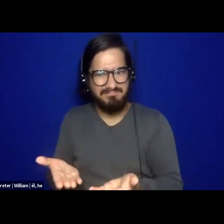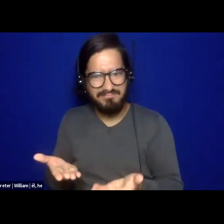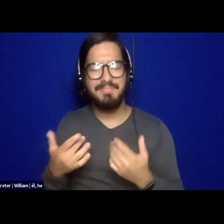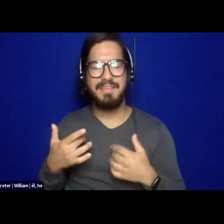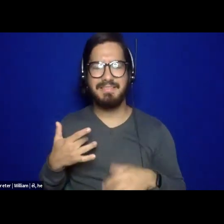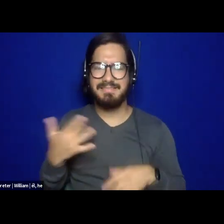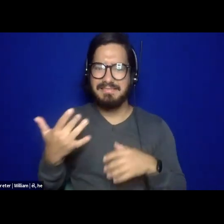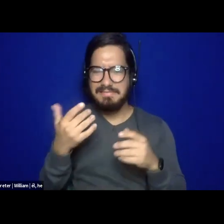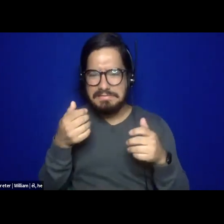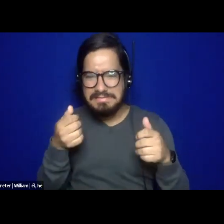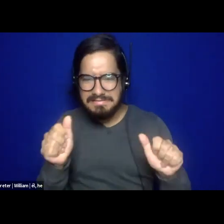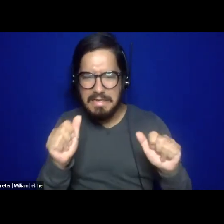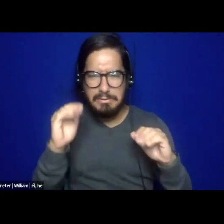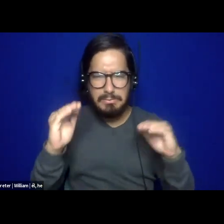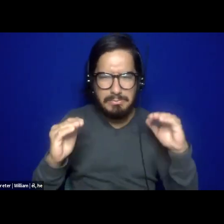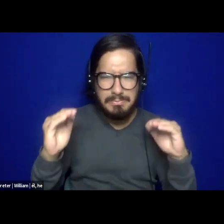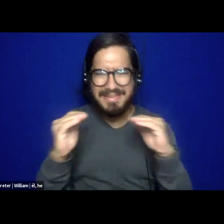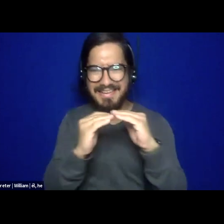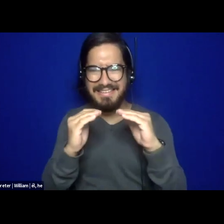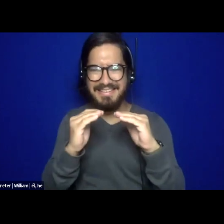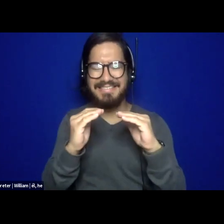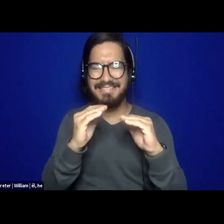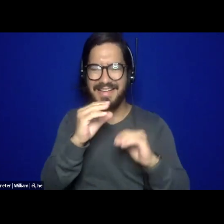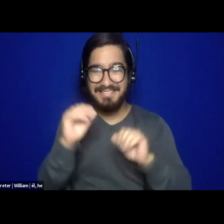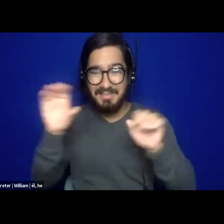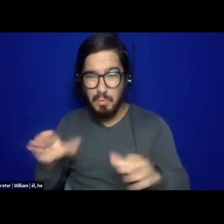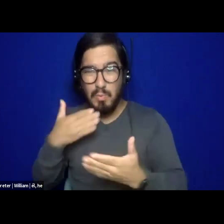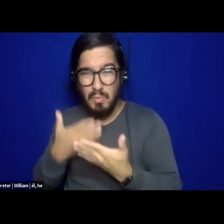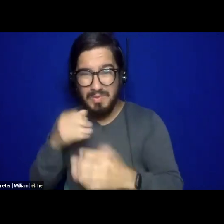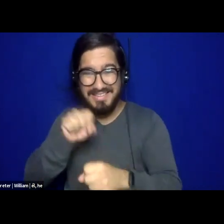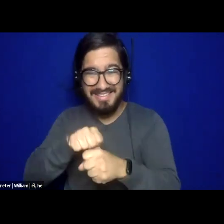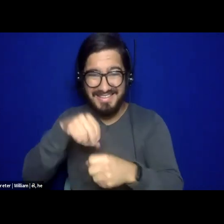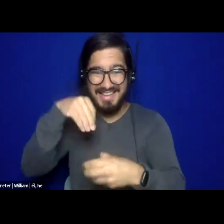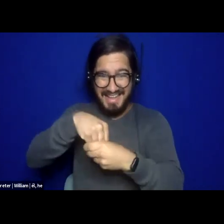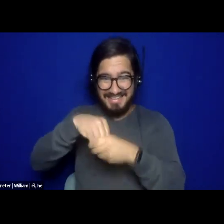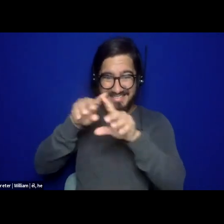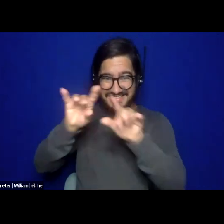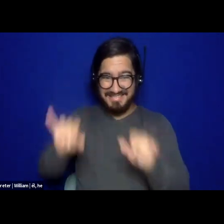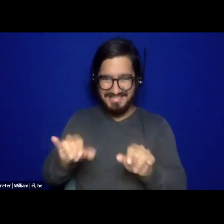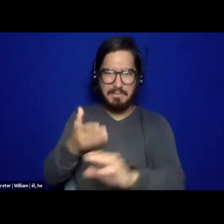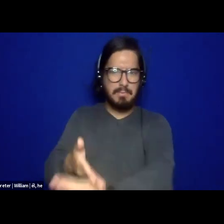world building, things like within systems that exist to create something a little bit better than what we currently have.